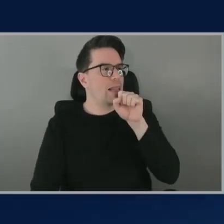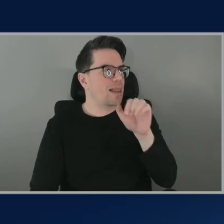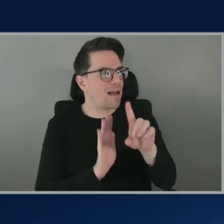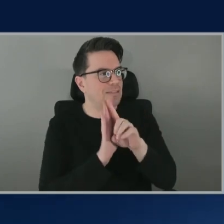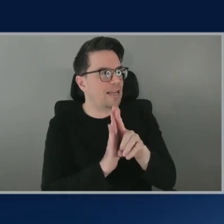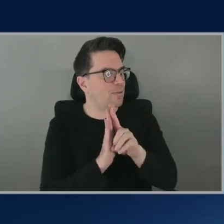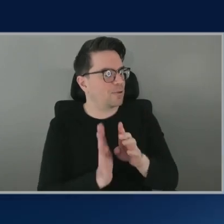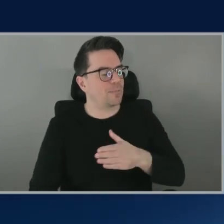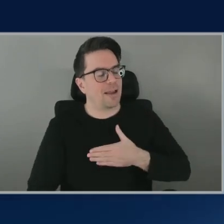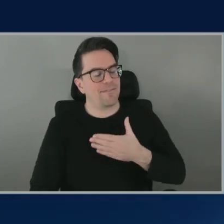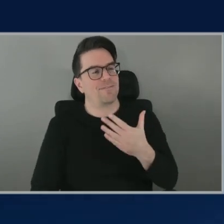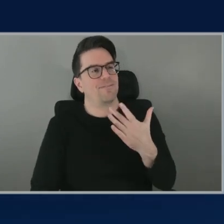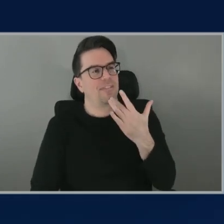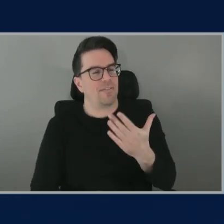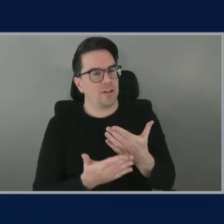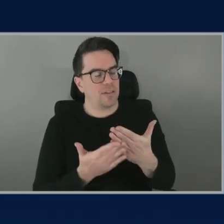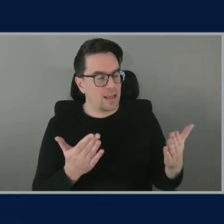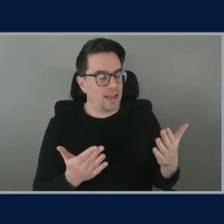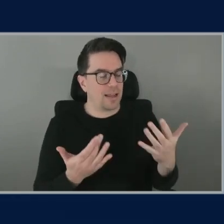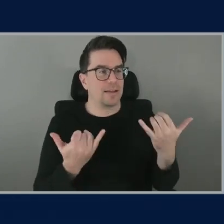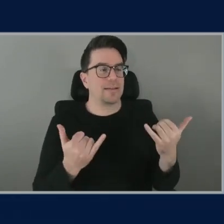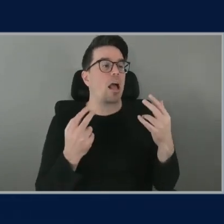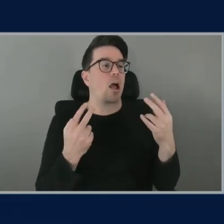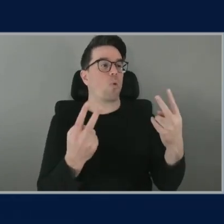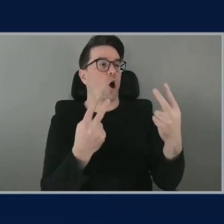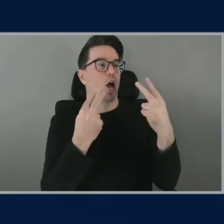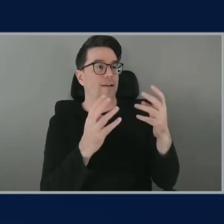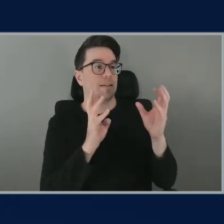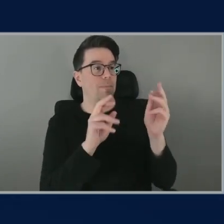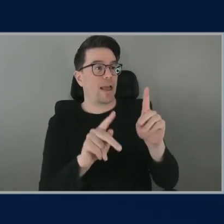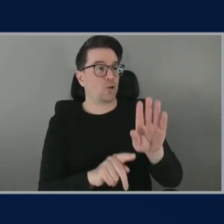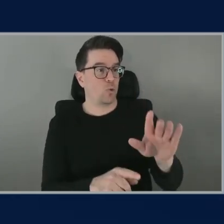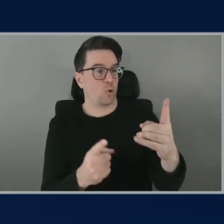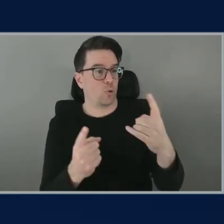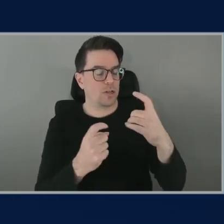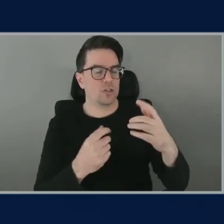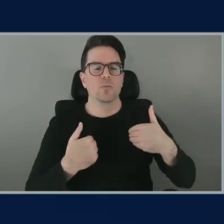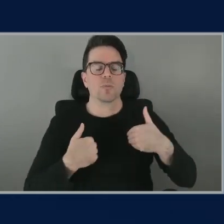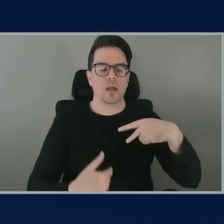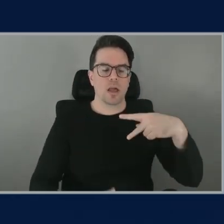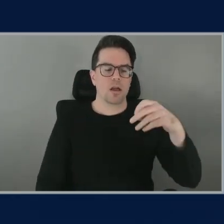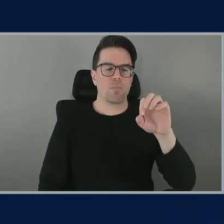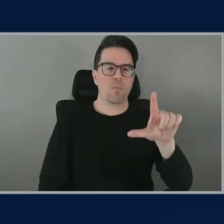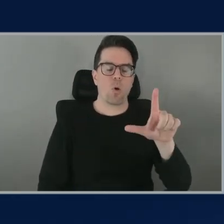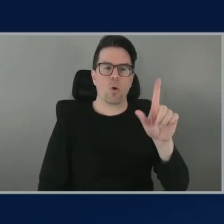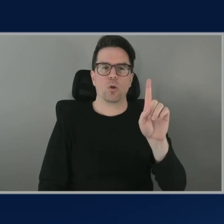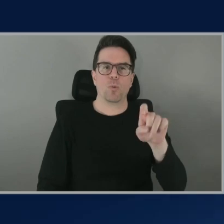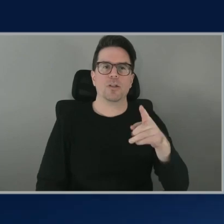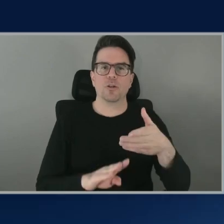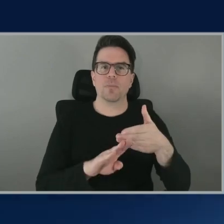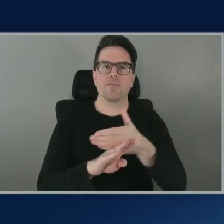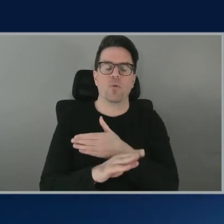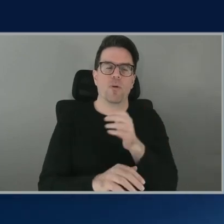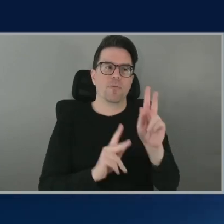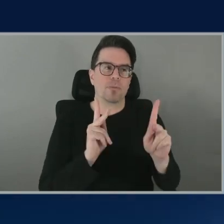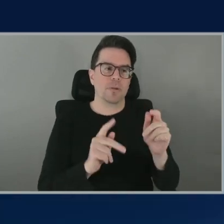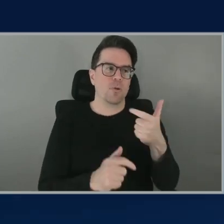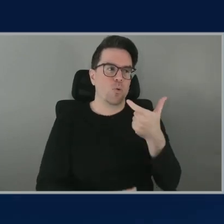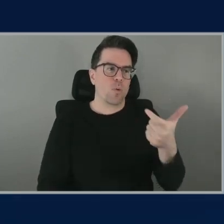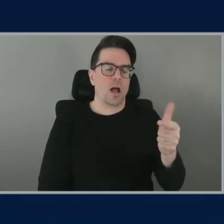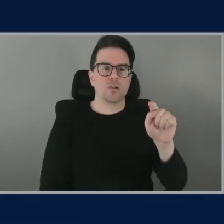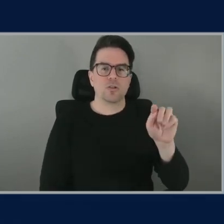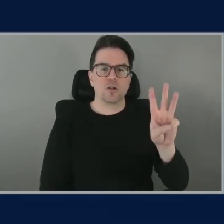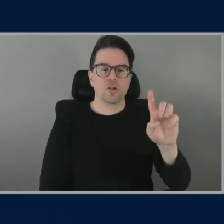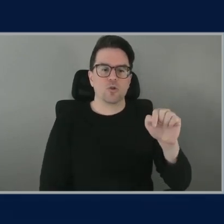thing but audience back to you we had a poll question in the beginning for those of you watching on twitch and we asked how many total requests do